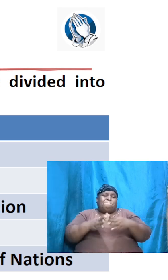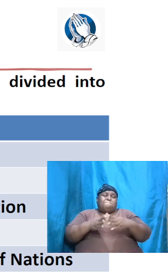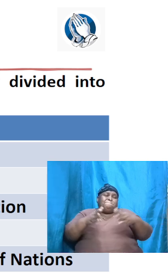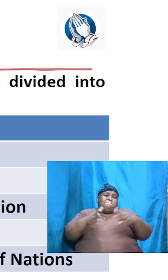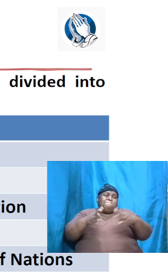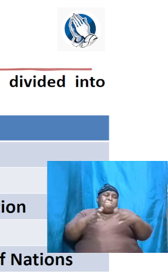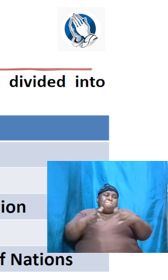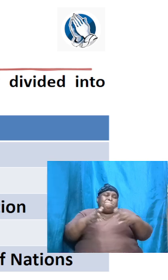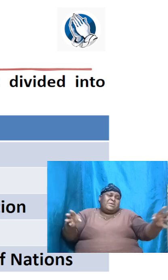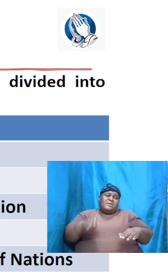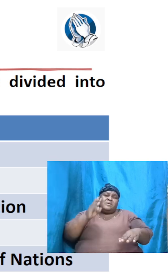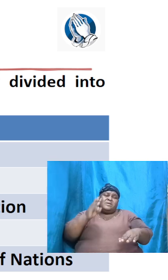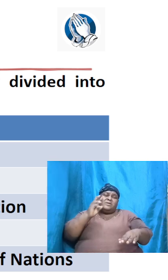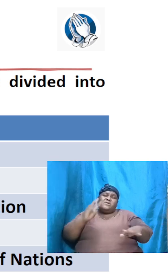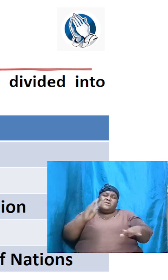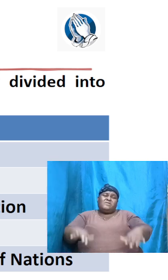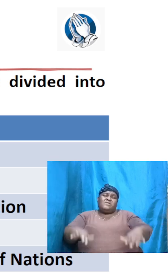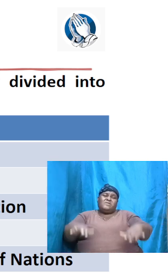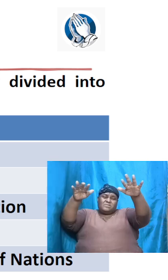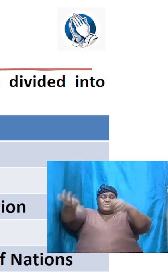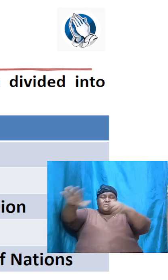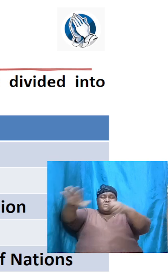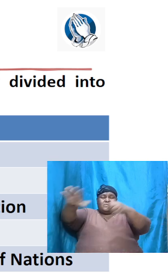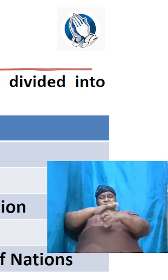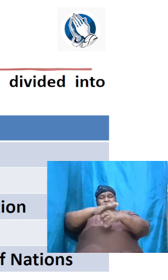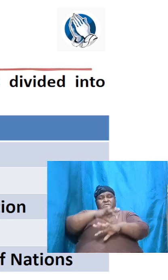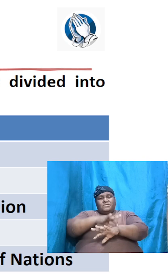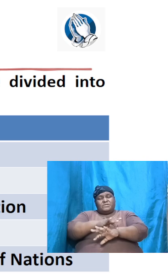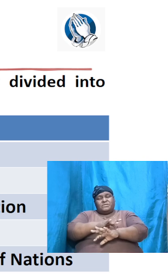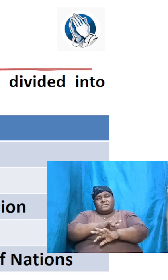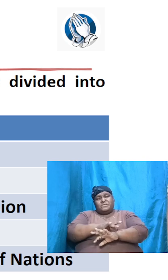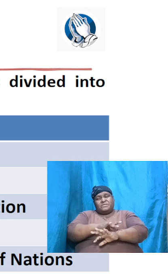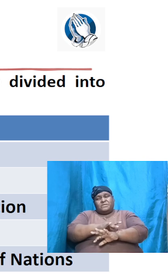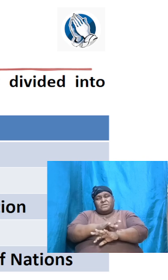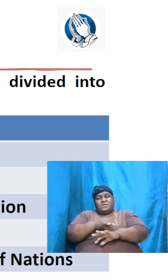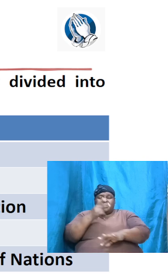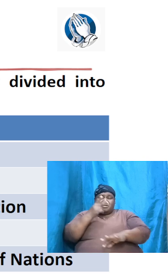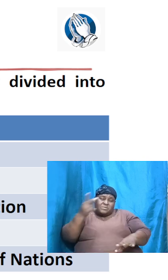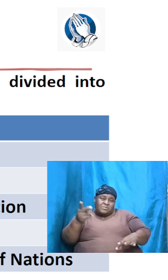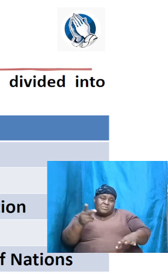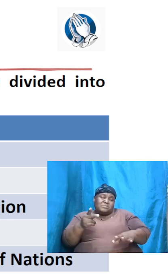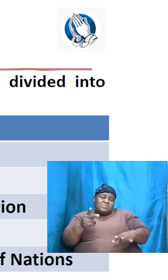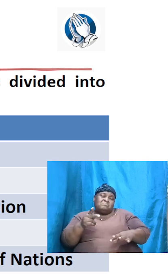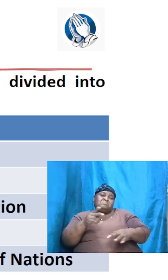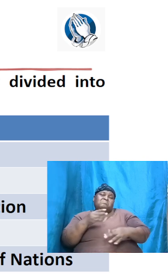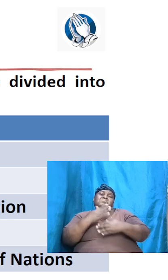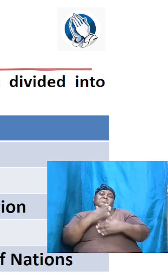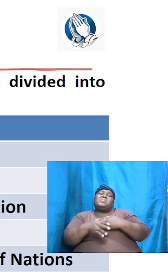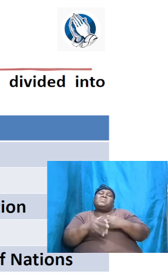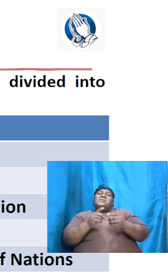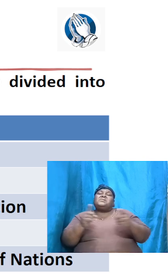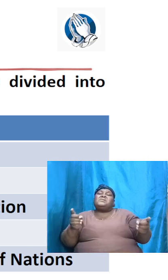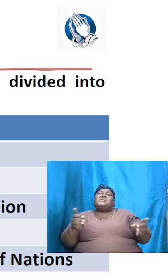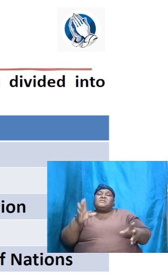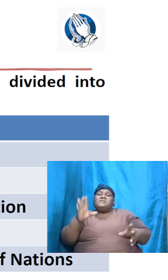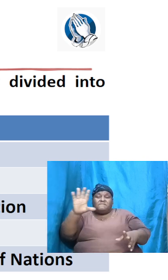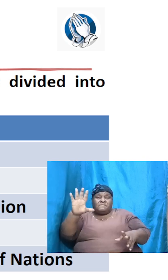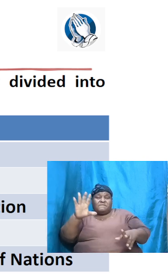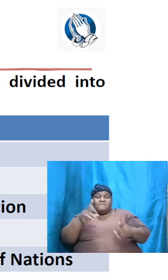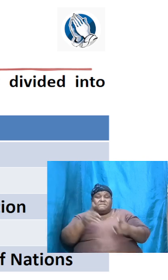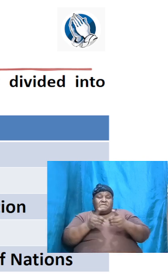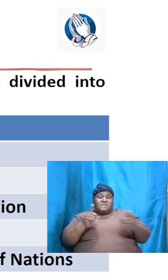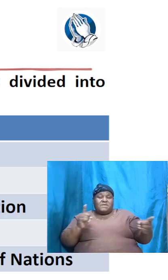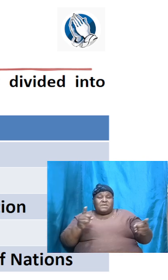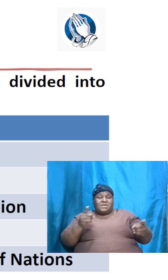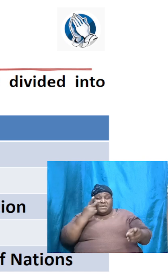earth, amen. And then we look at the next division, which would have been about the fifth division. We